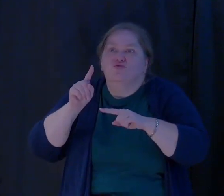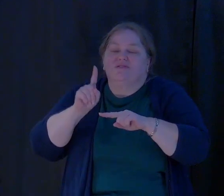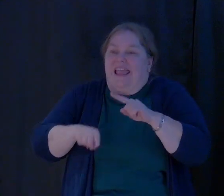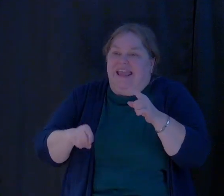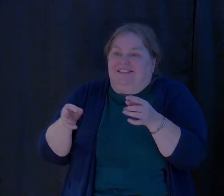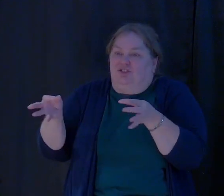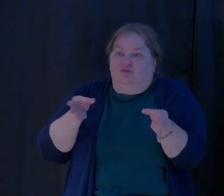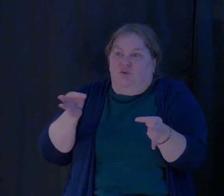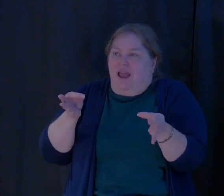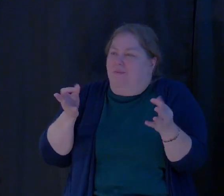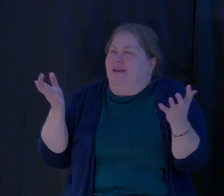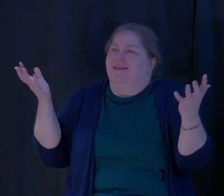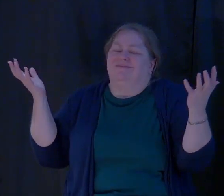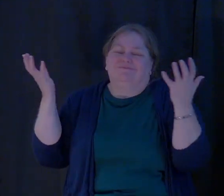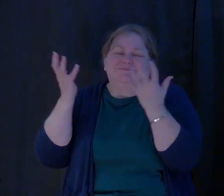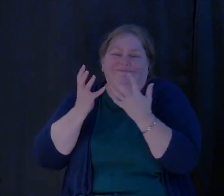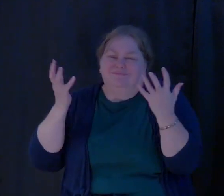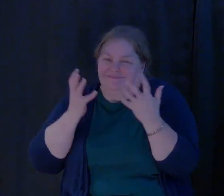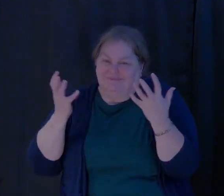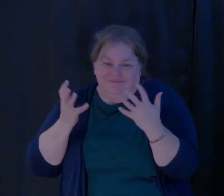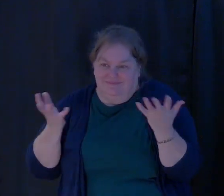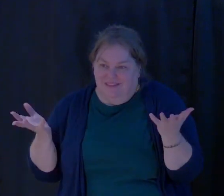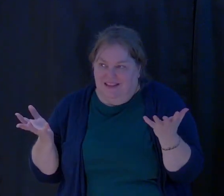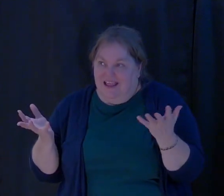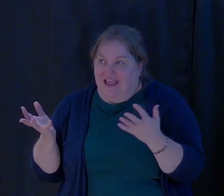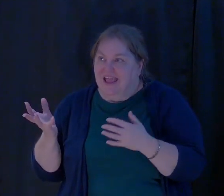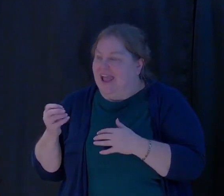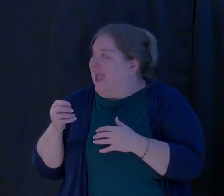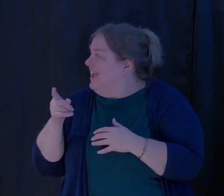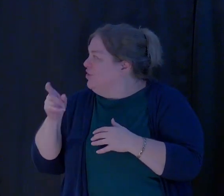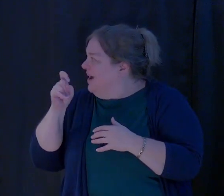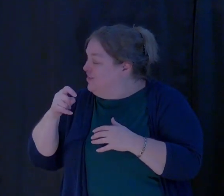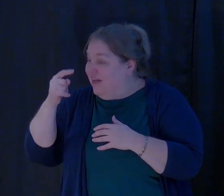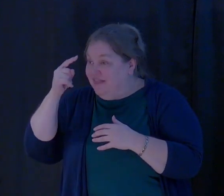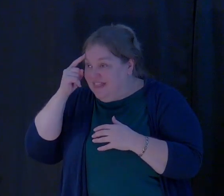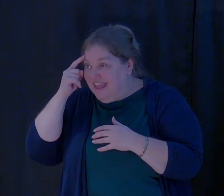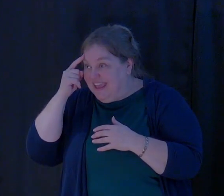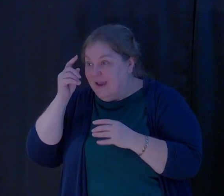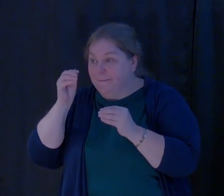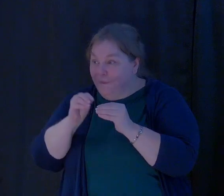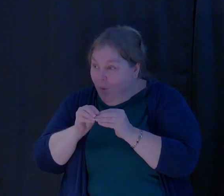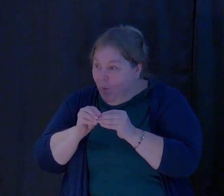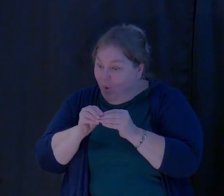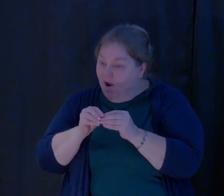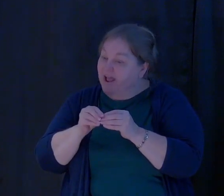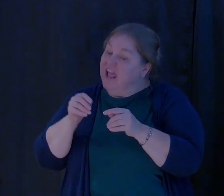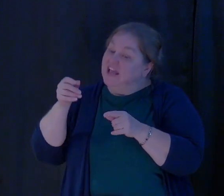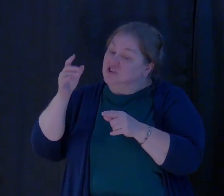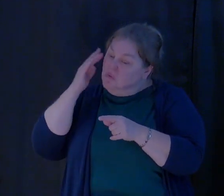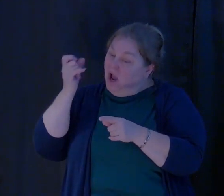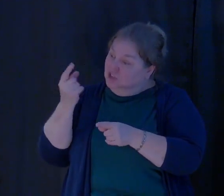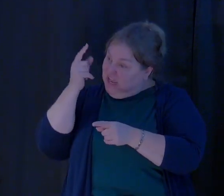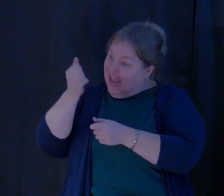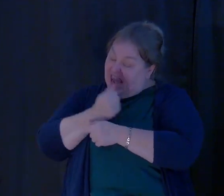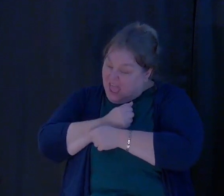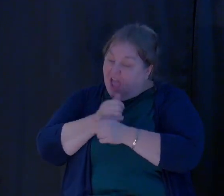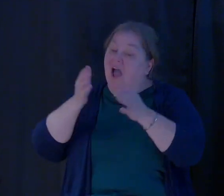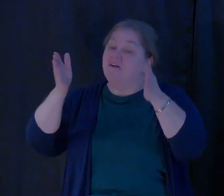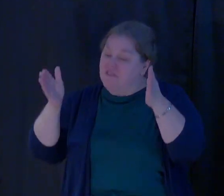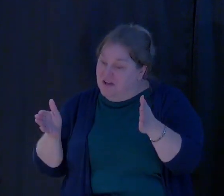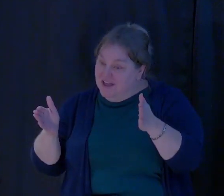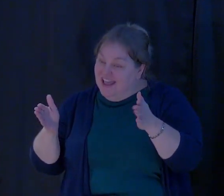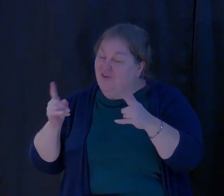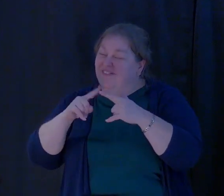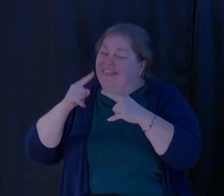undescribable. Begin to think it and then you have to think outside of that even more because it's just an extravagant